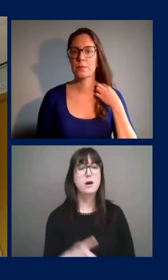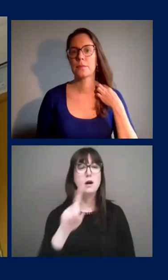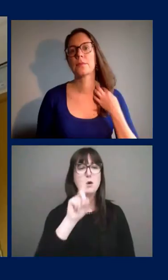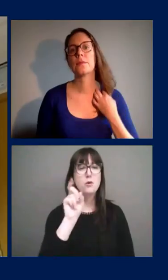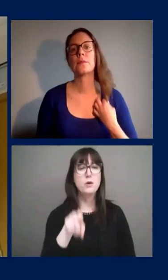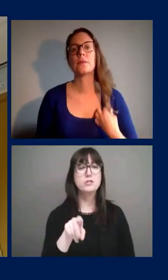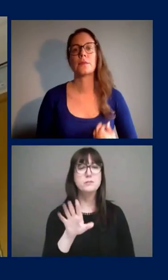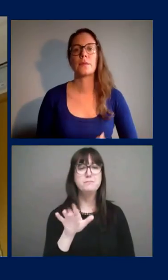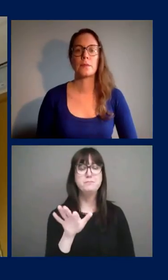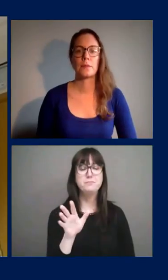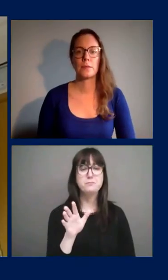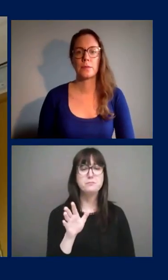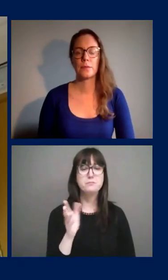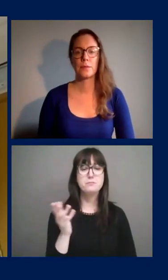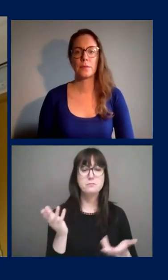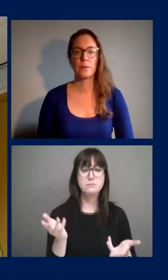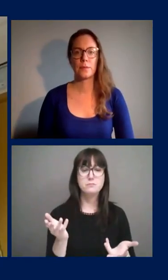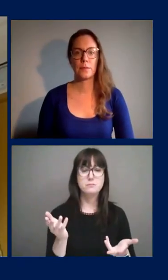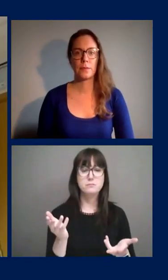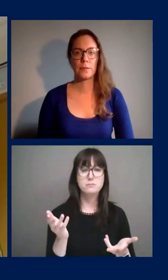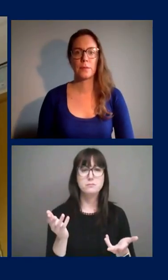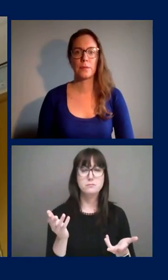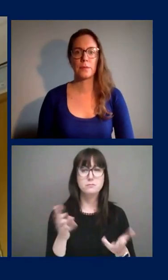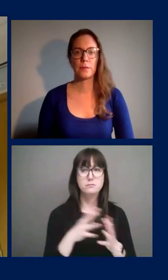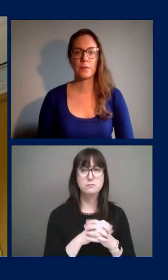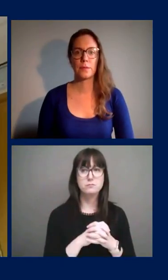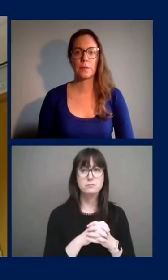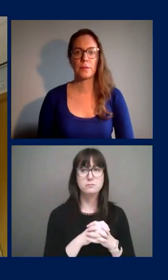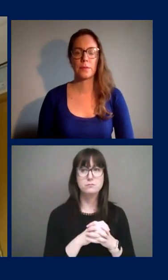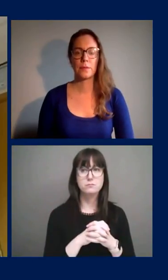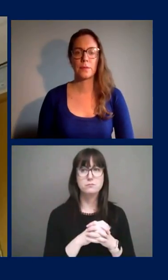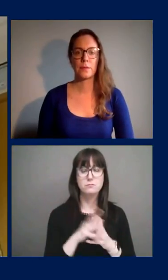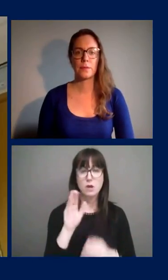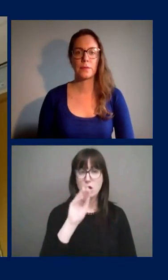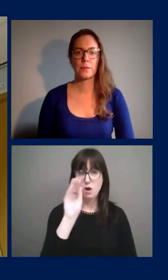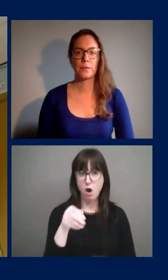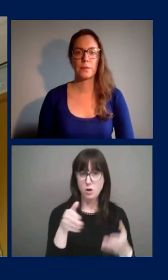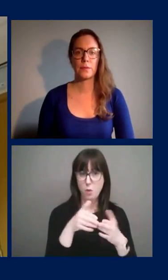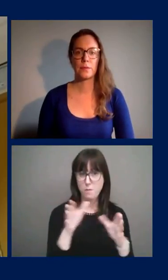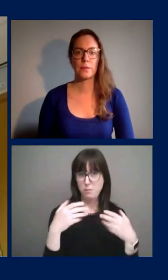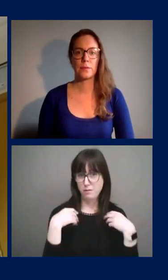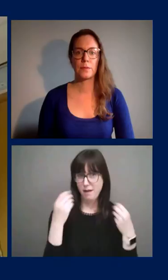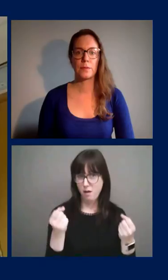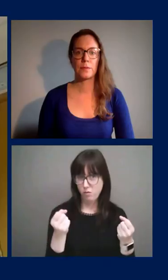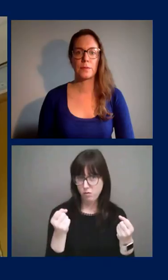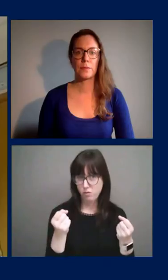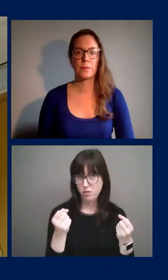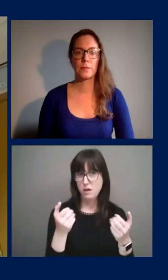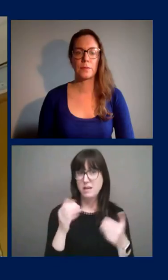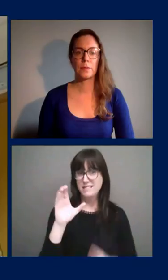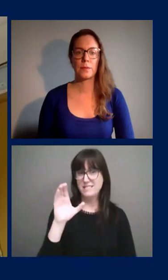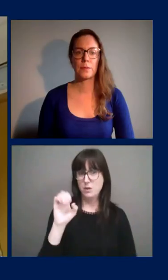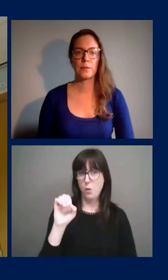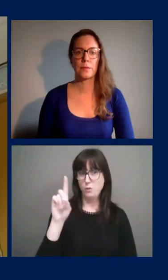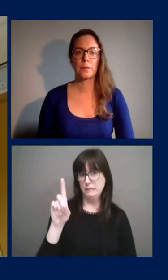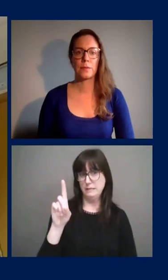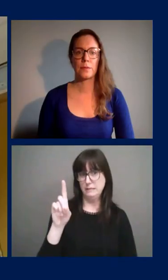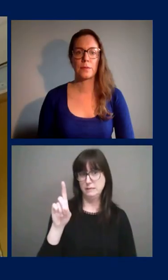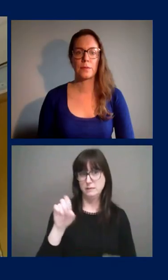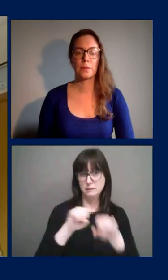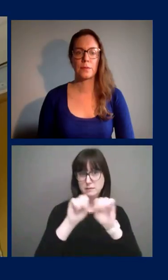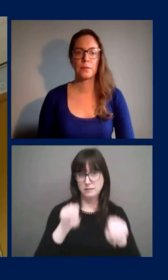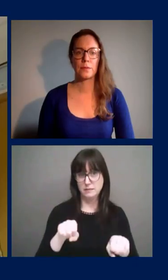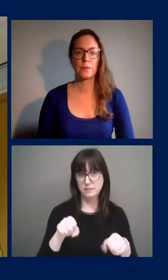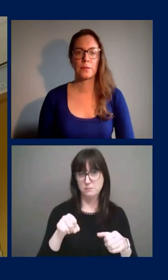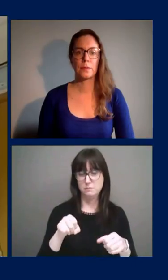How is the Ottawa Public Health's new COD system on